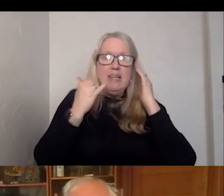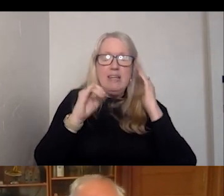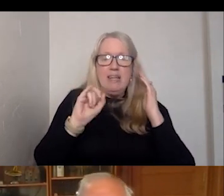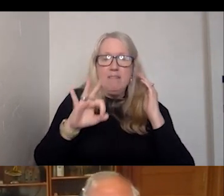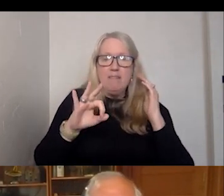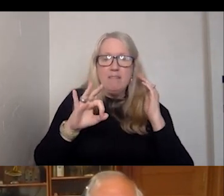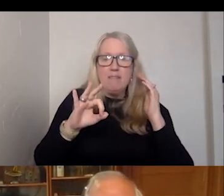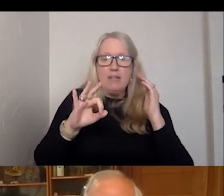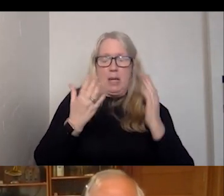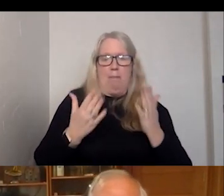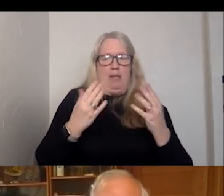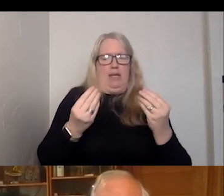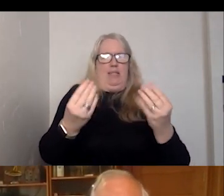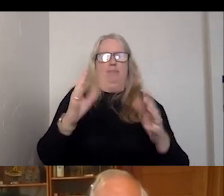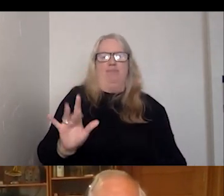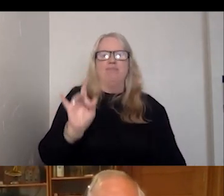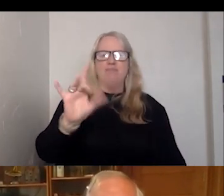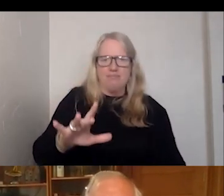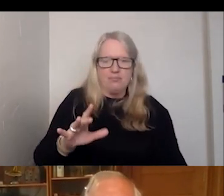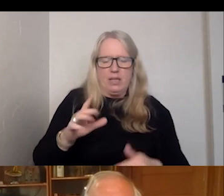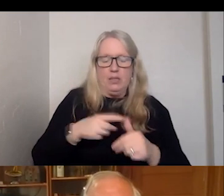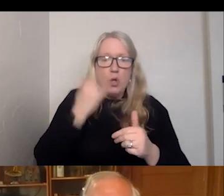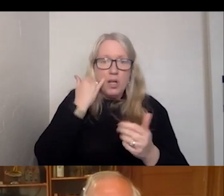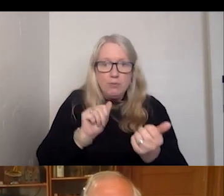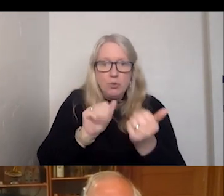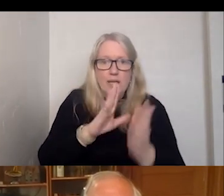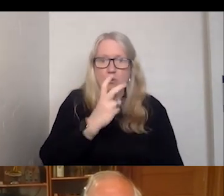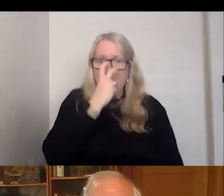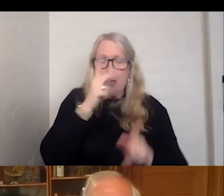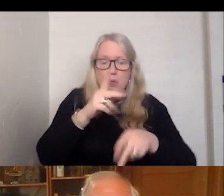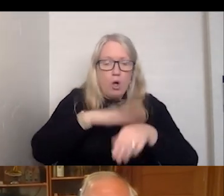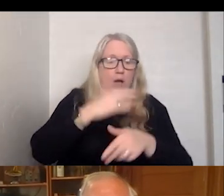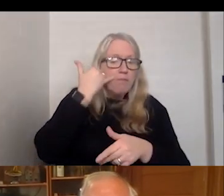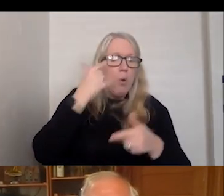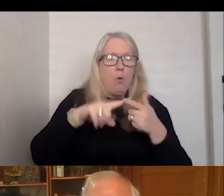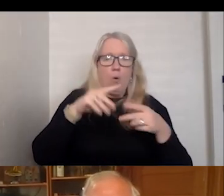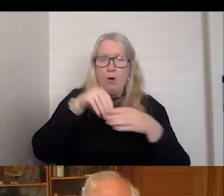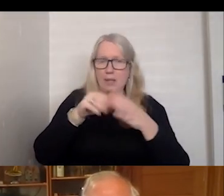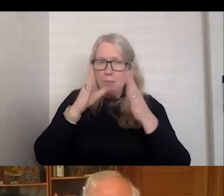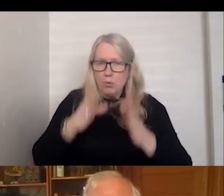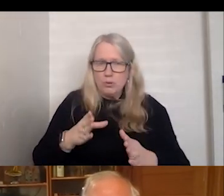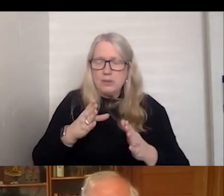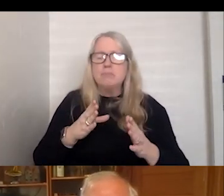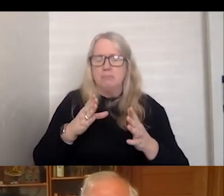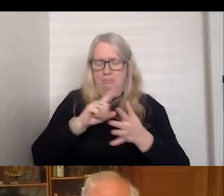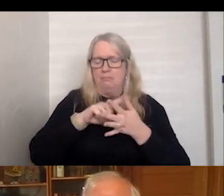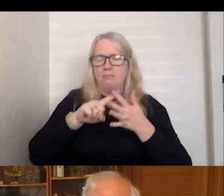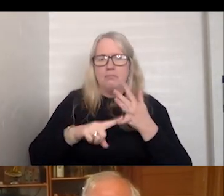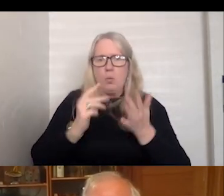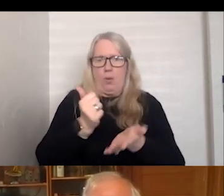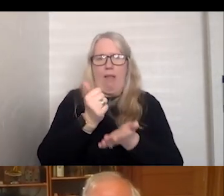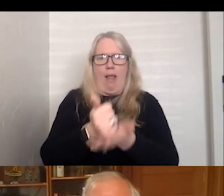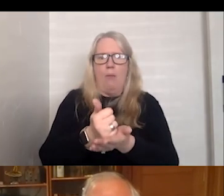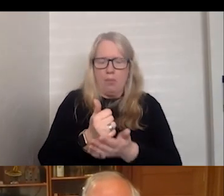I'm going to give you a few pointers. So if you encounter a blind person on the phone or in person, here are some things that will help the